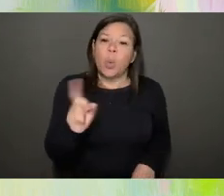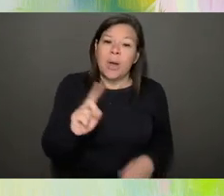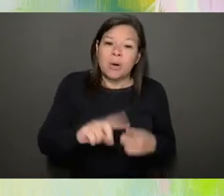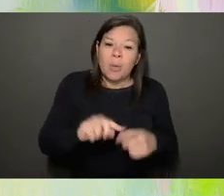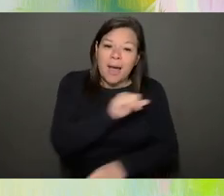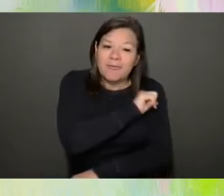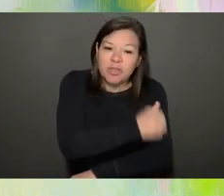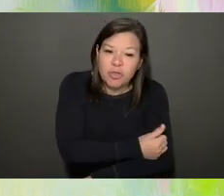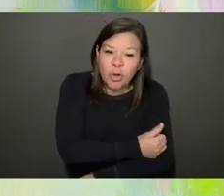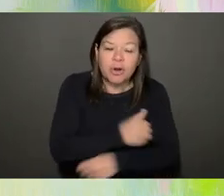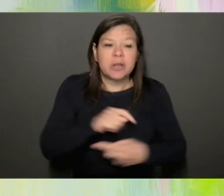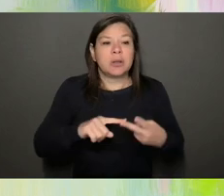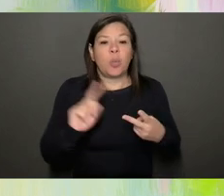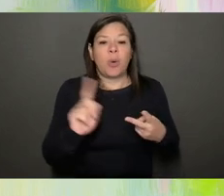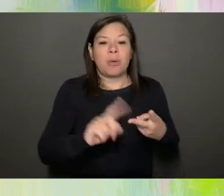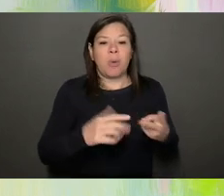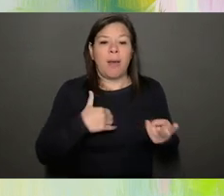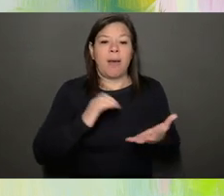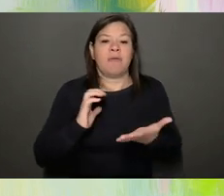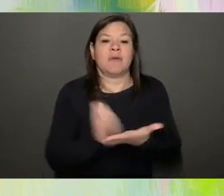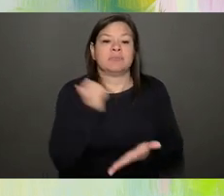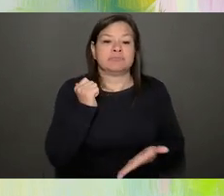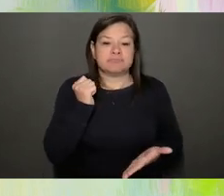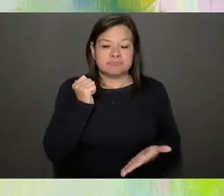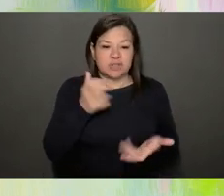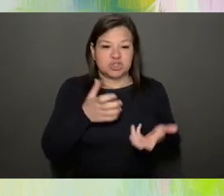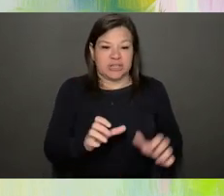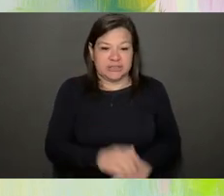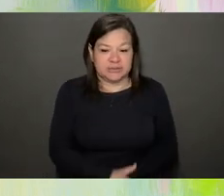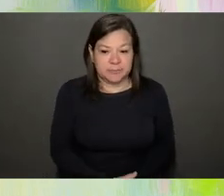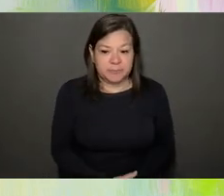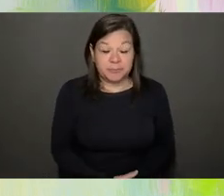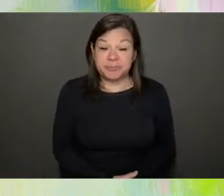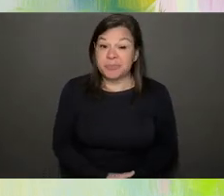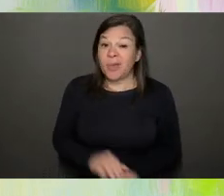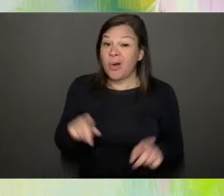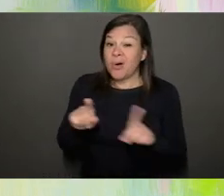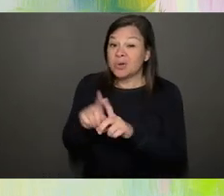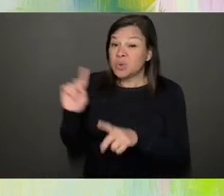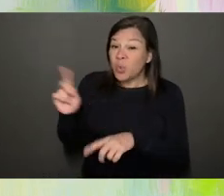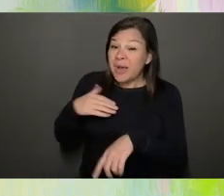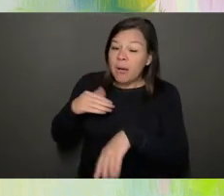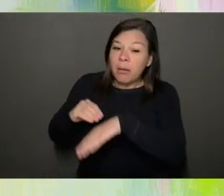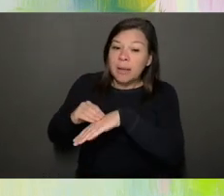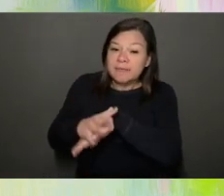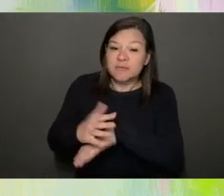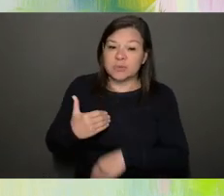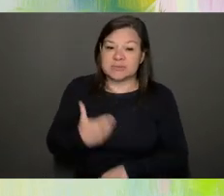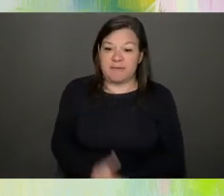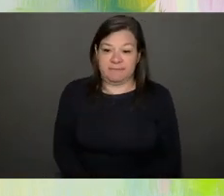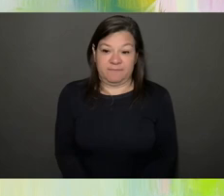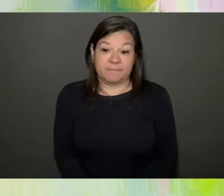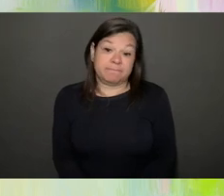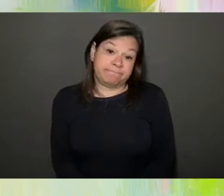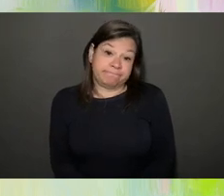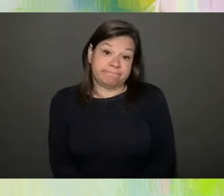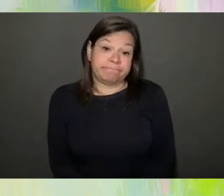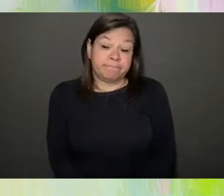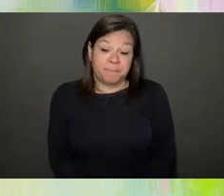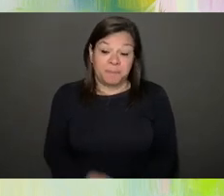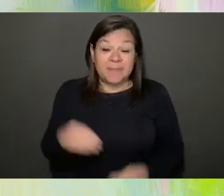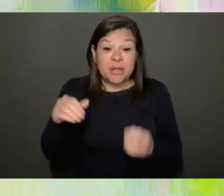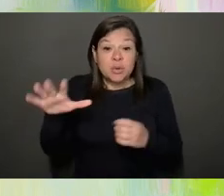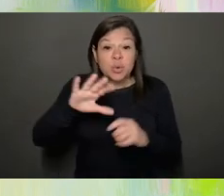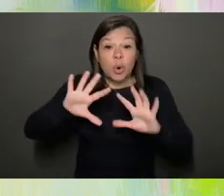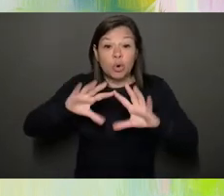have opportunity? And I think the other thing is, where do you have influence? So who among your group of peers? And